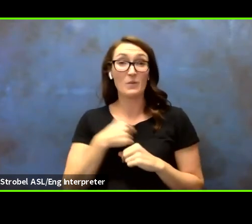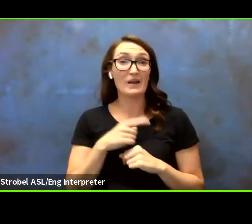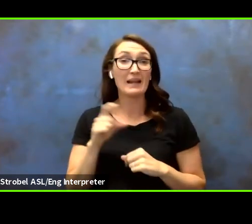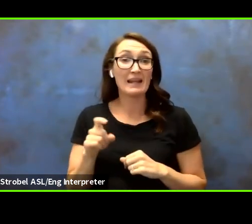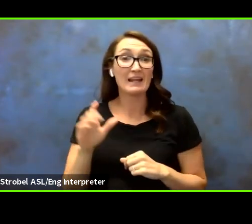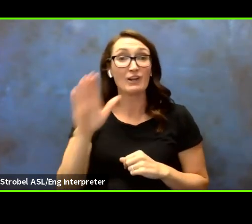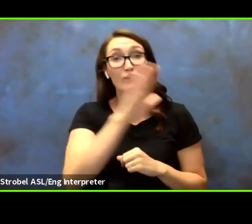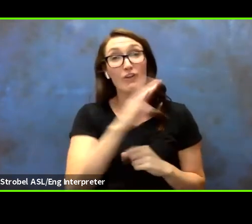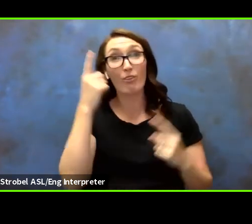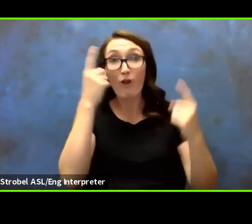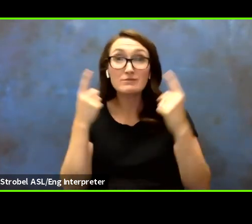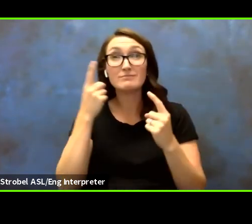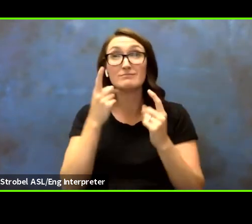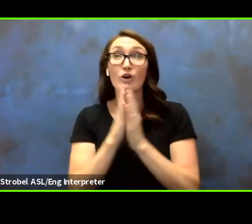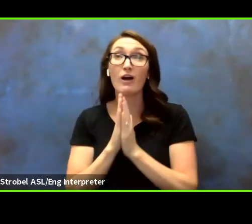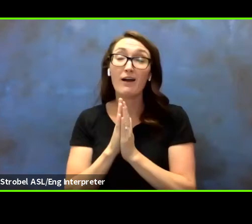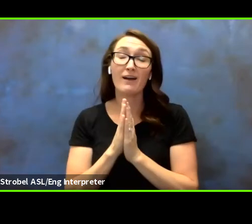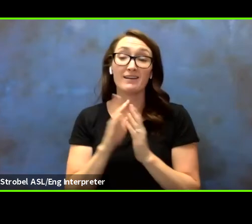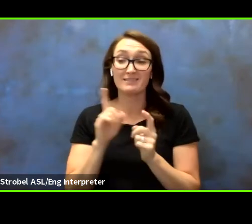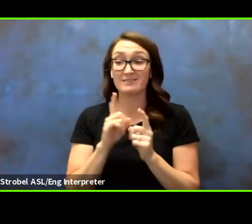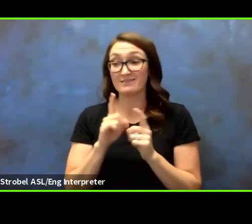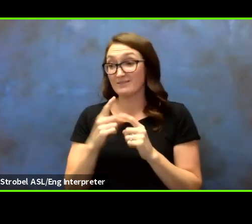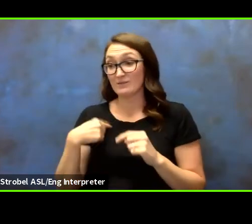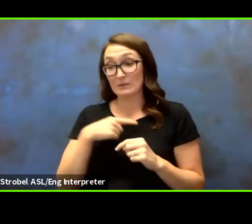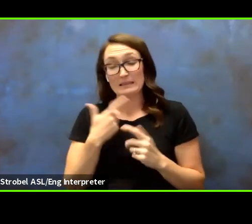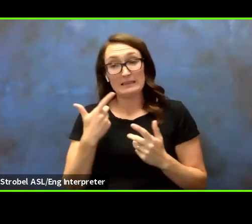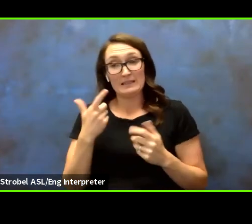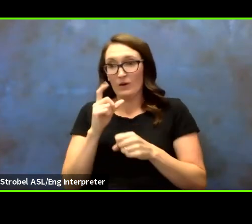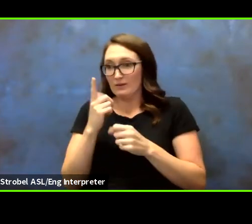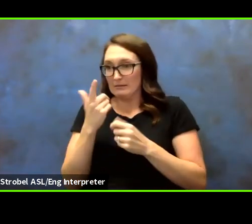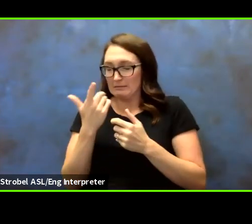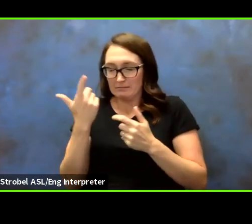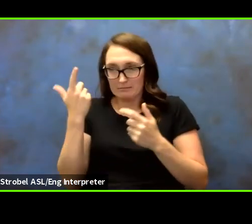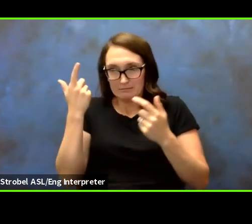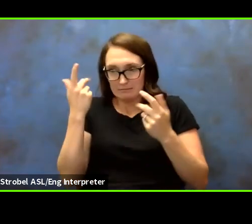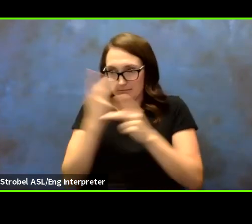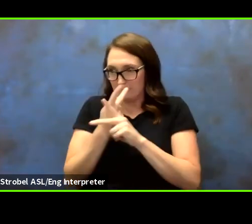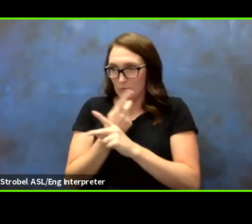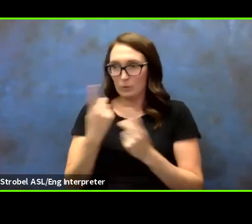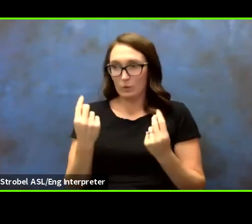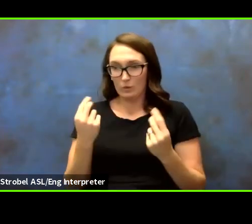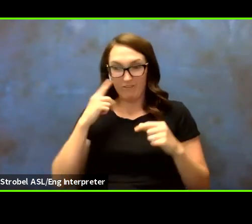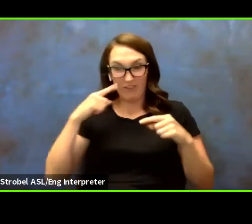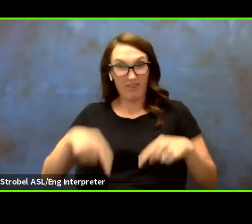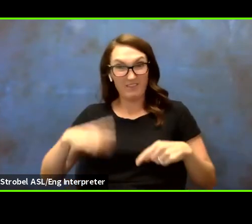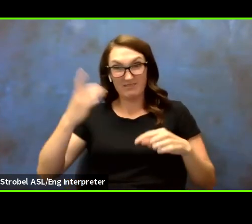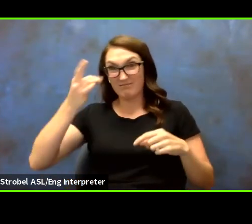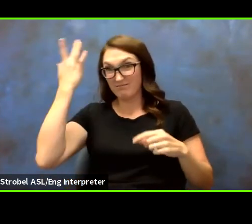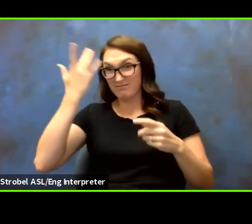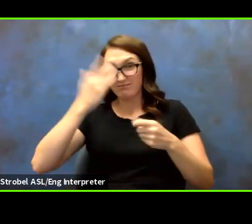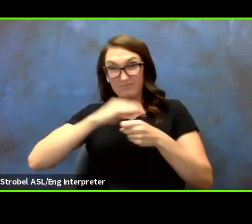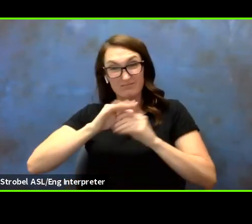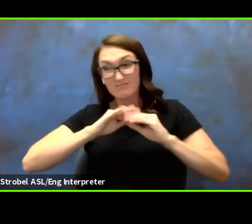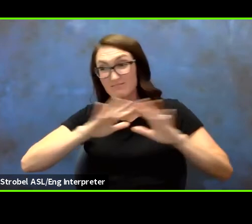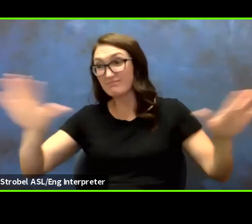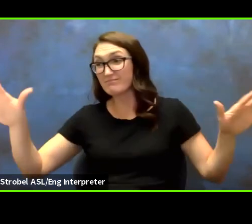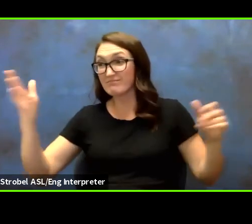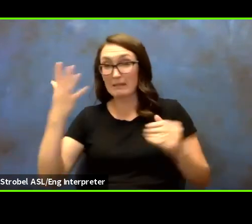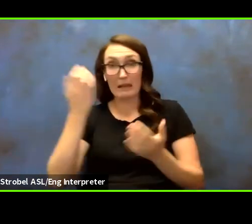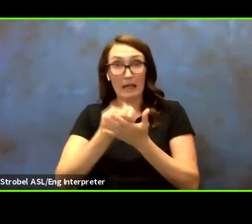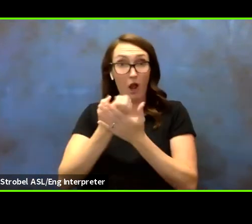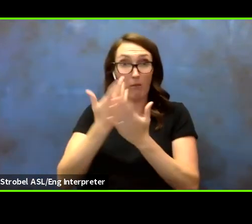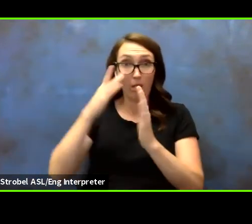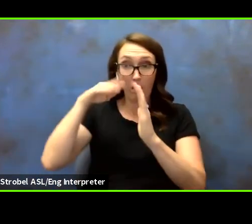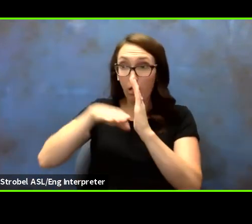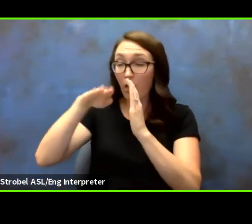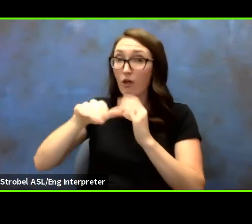thoughts and prayers as we continue to work together through this pandemic and economic uncertainty. We are so blessed